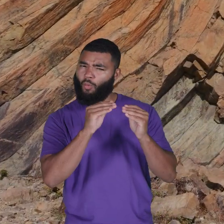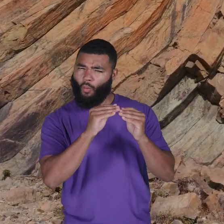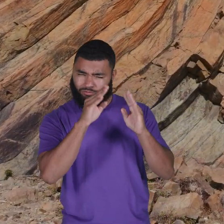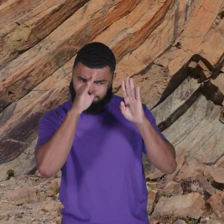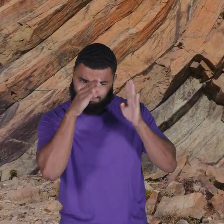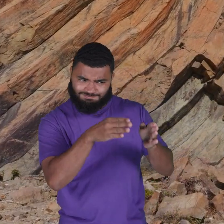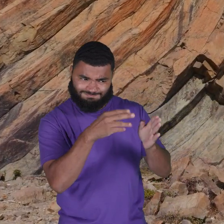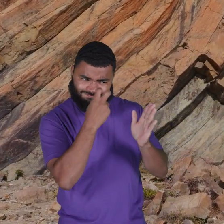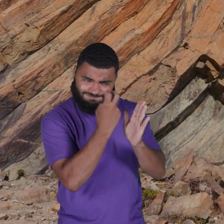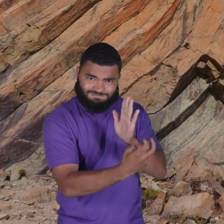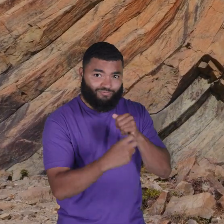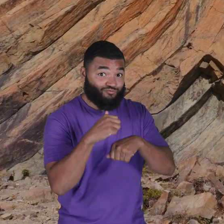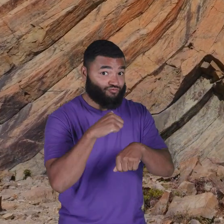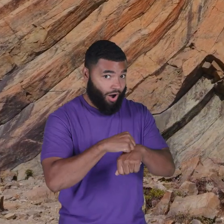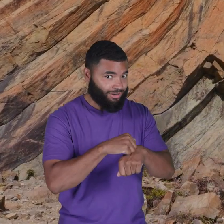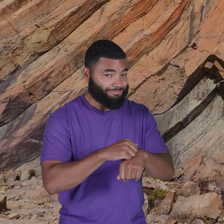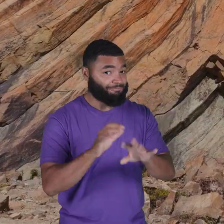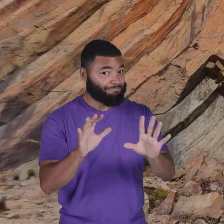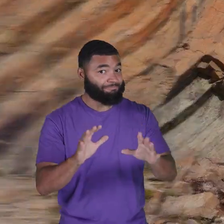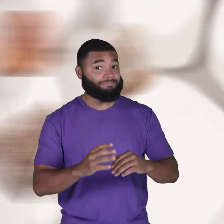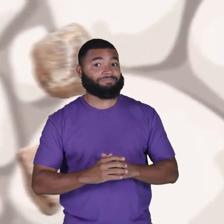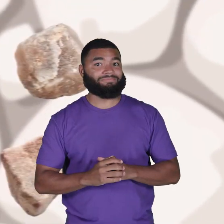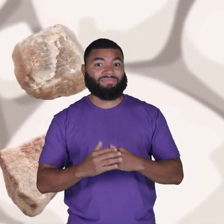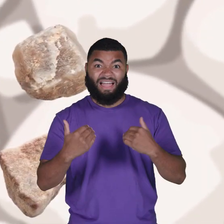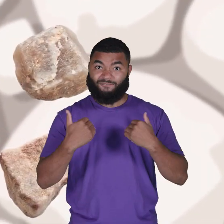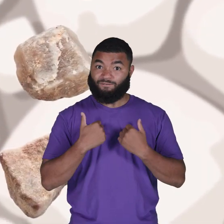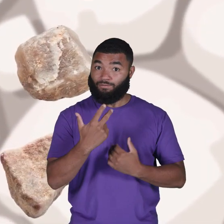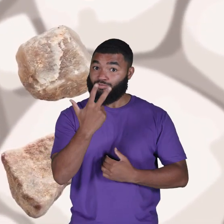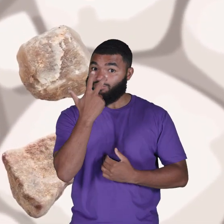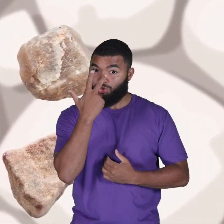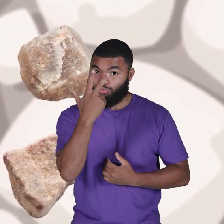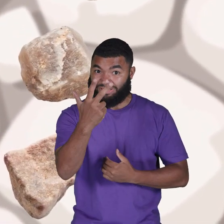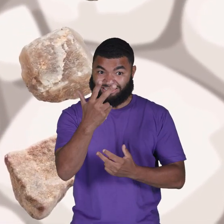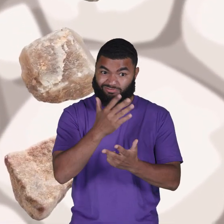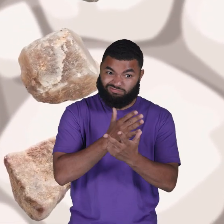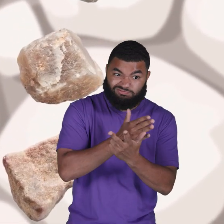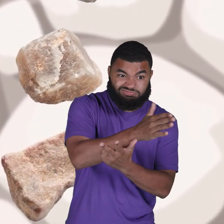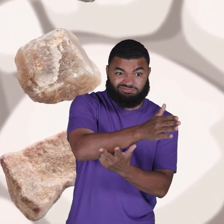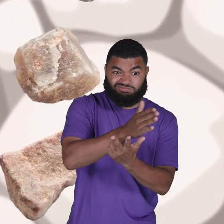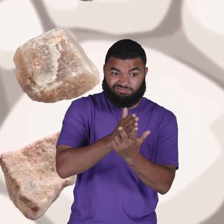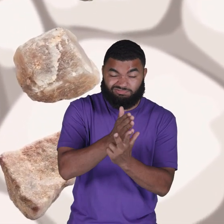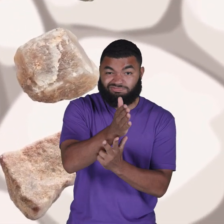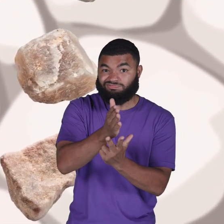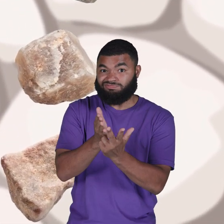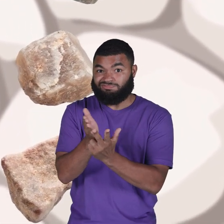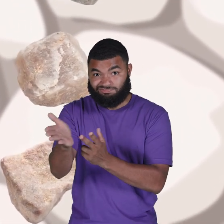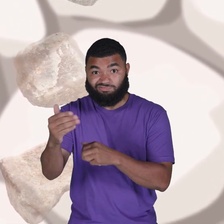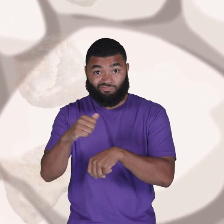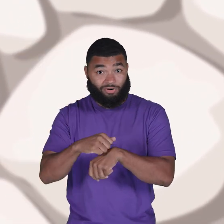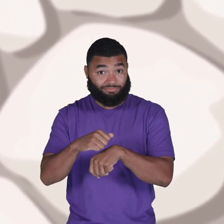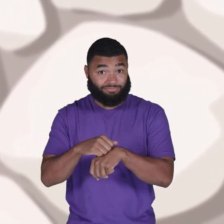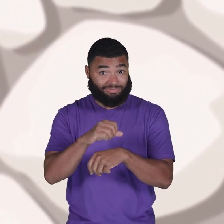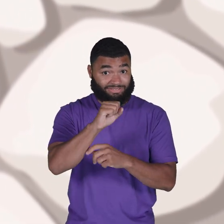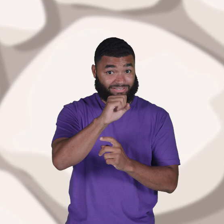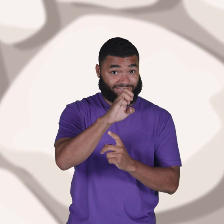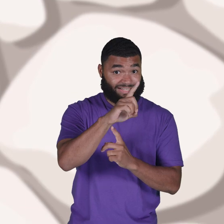let's talk a little more about rocks. There are three main types of rocks,